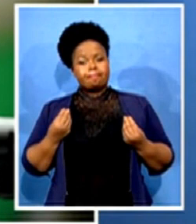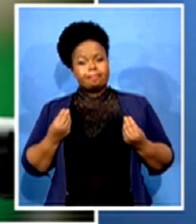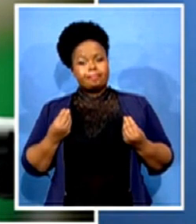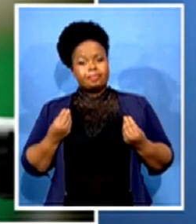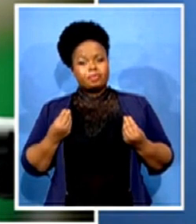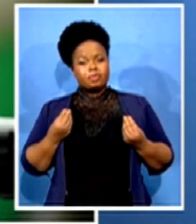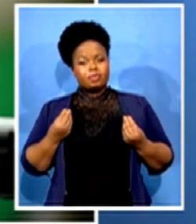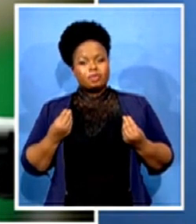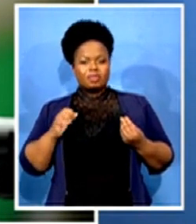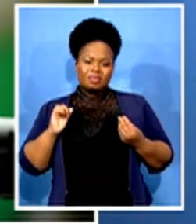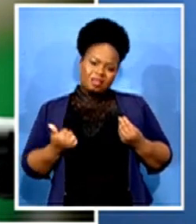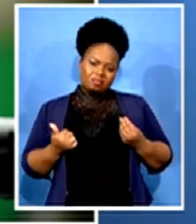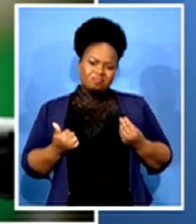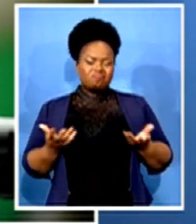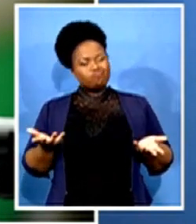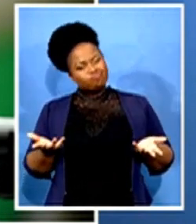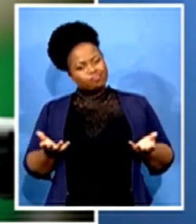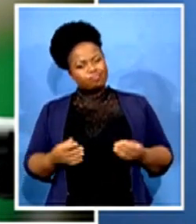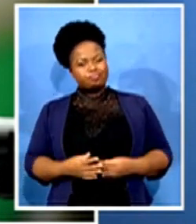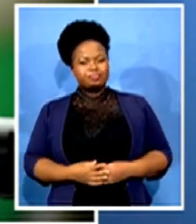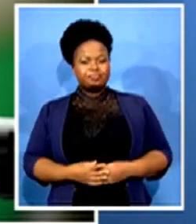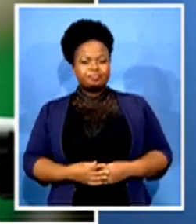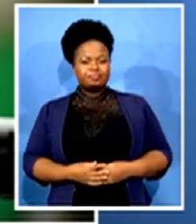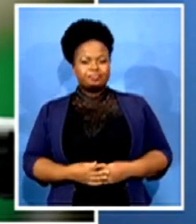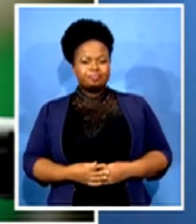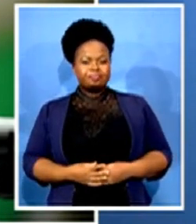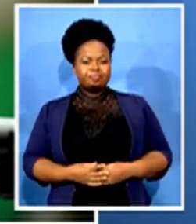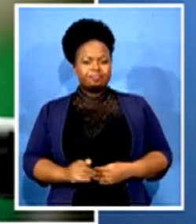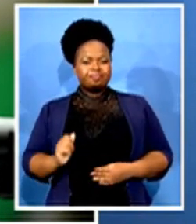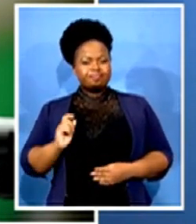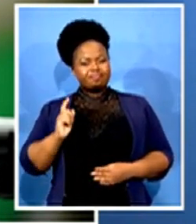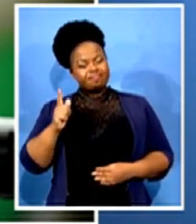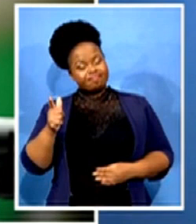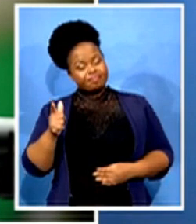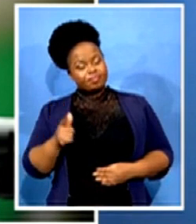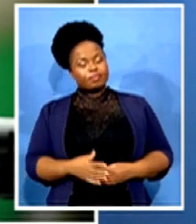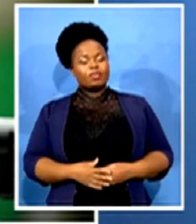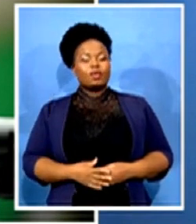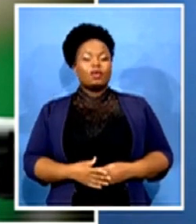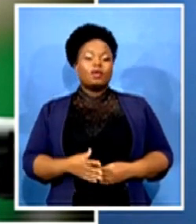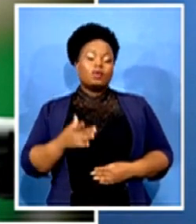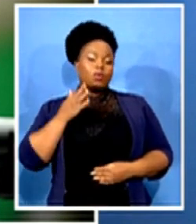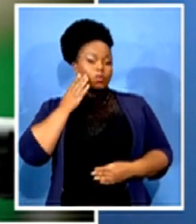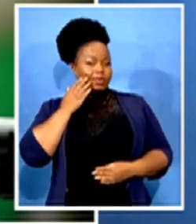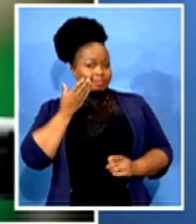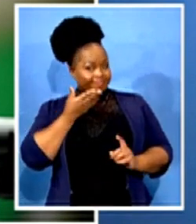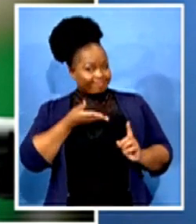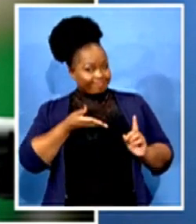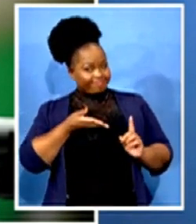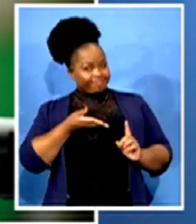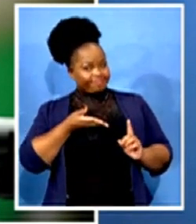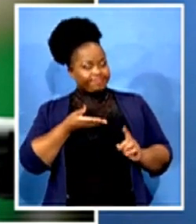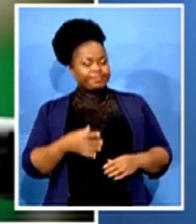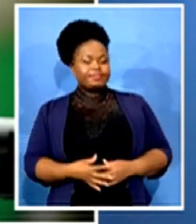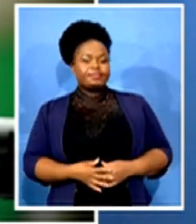again when he when he was establishing his party